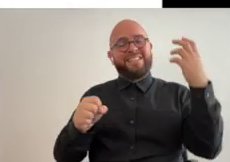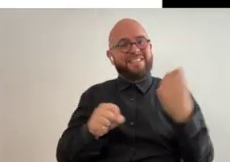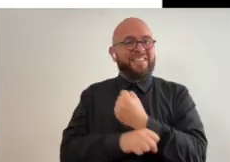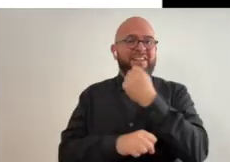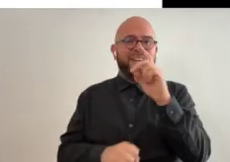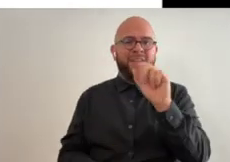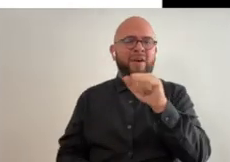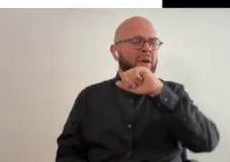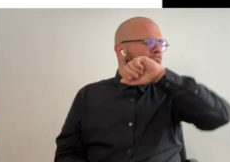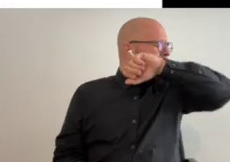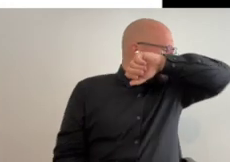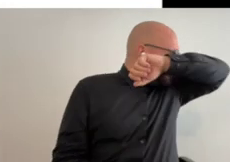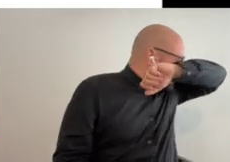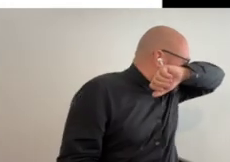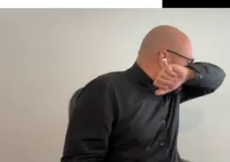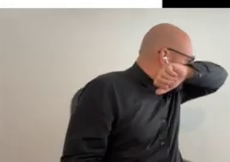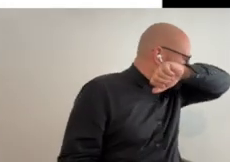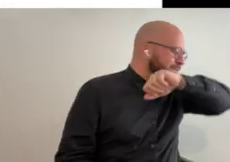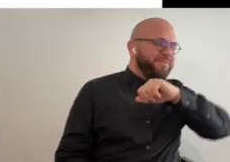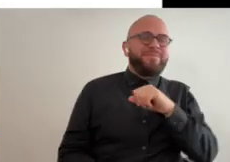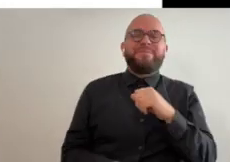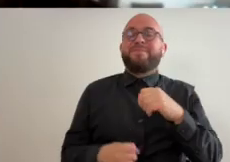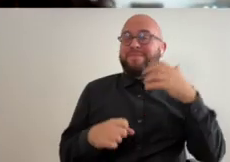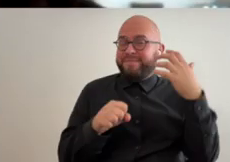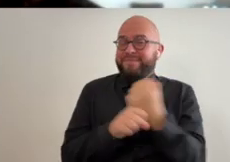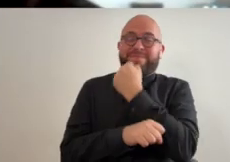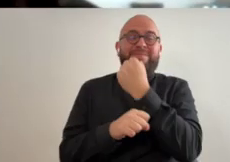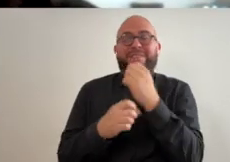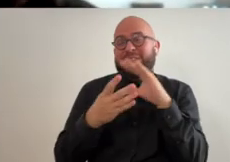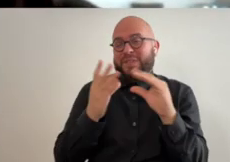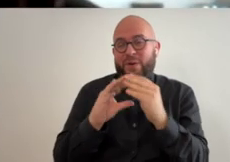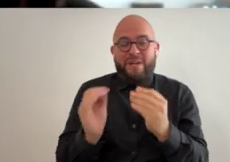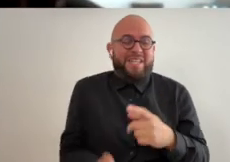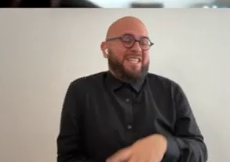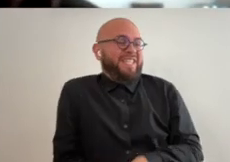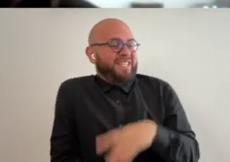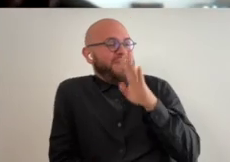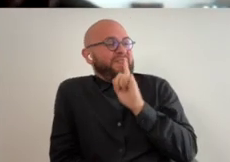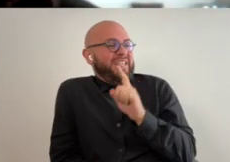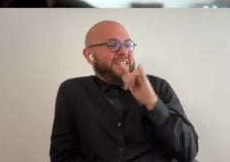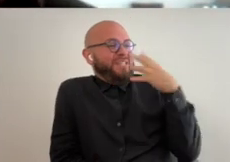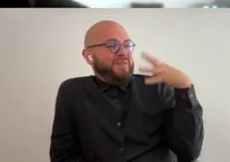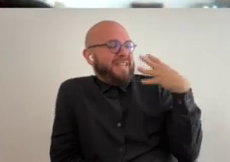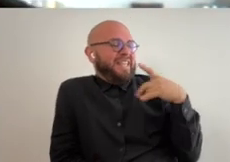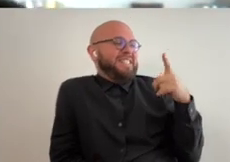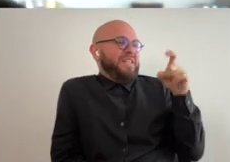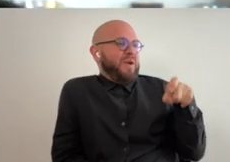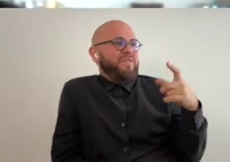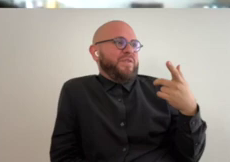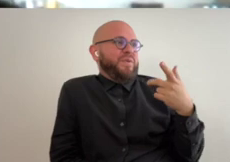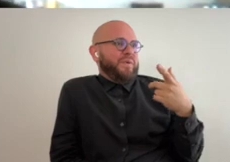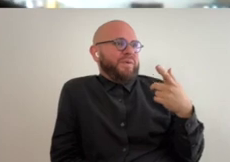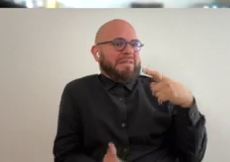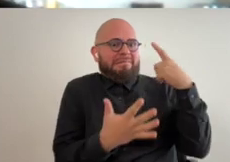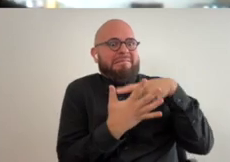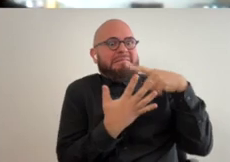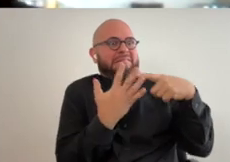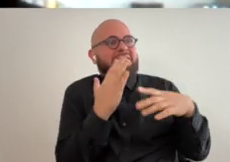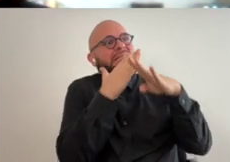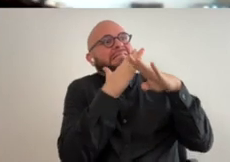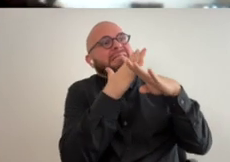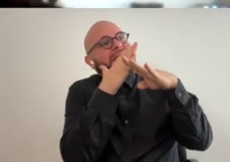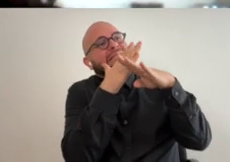so it's a victorious disability story it's ridiculous that this these are the hoops you're having to jump through